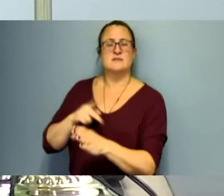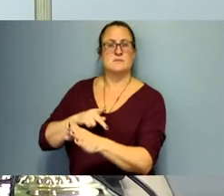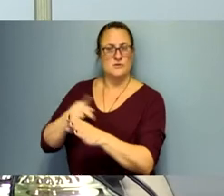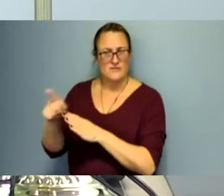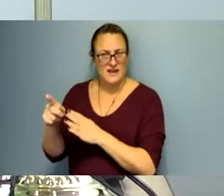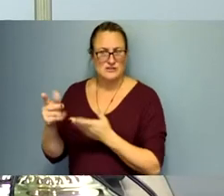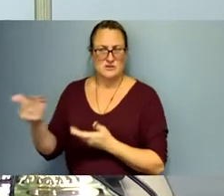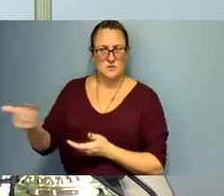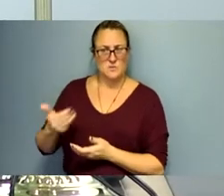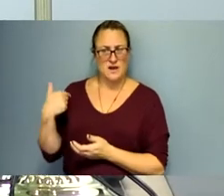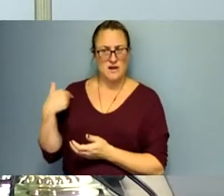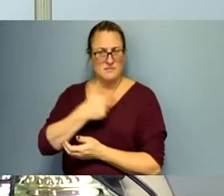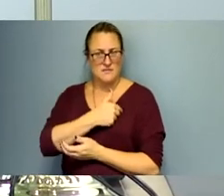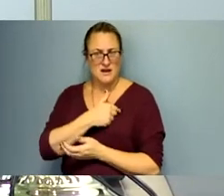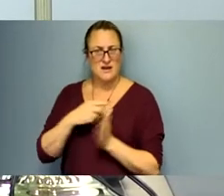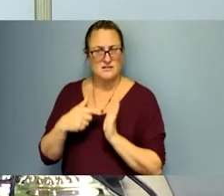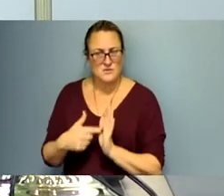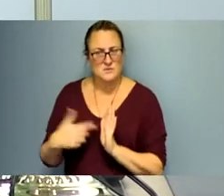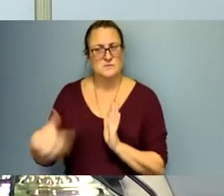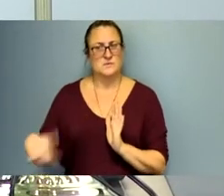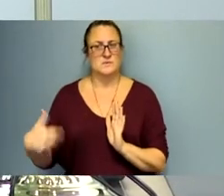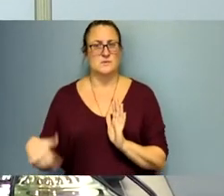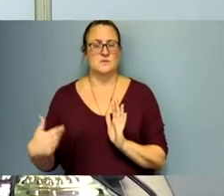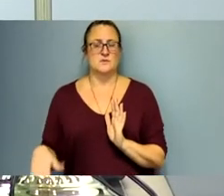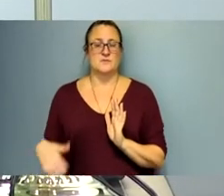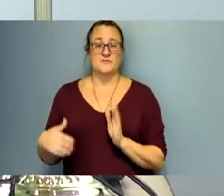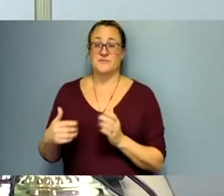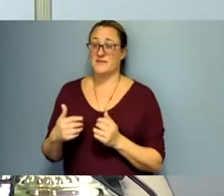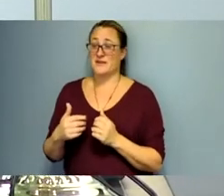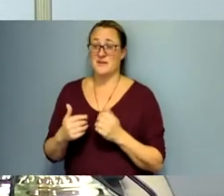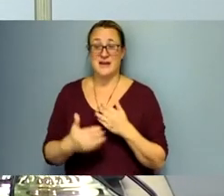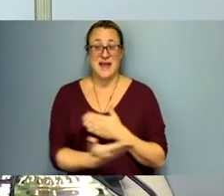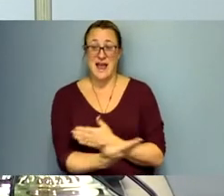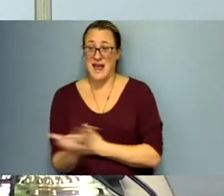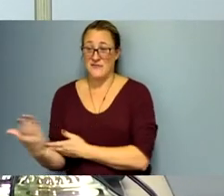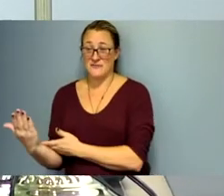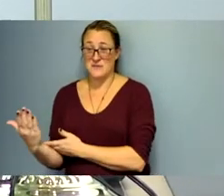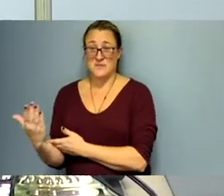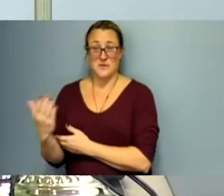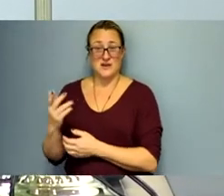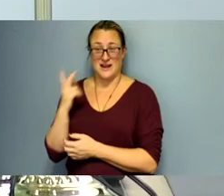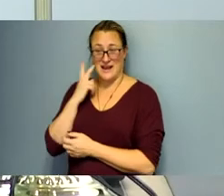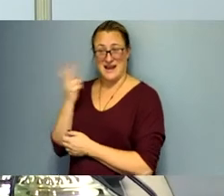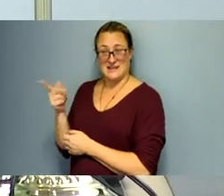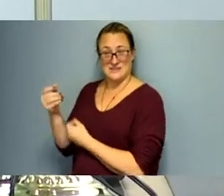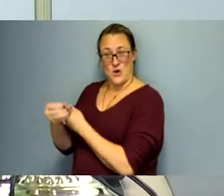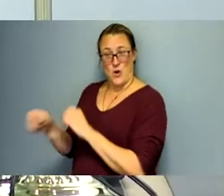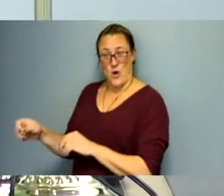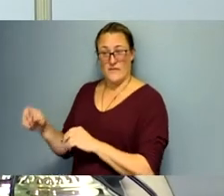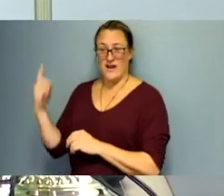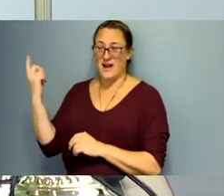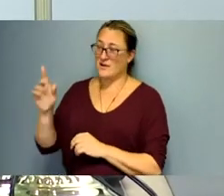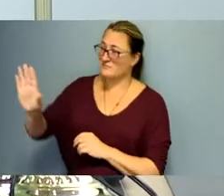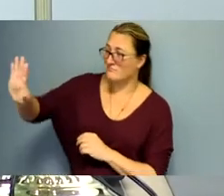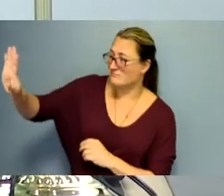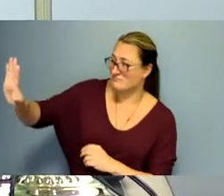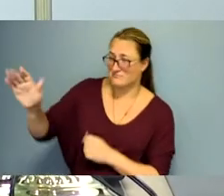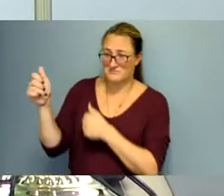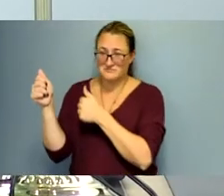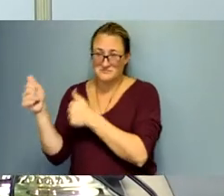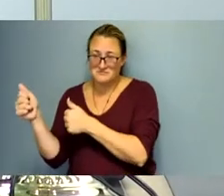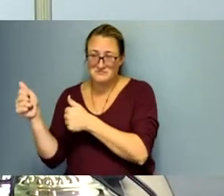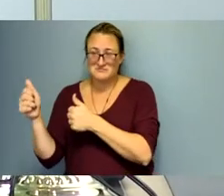welcome um and i as i come in every morning i pass by his office and uh you know stop in and you know just say hi and